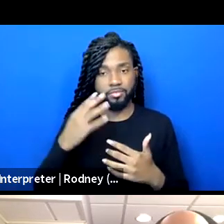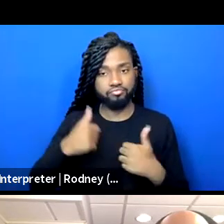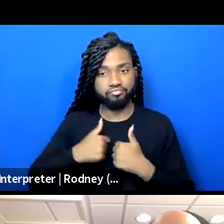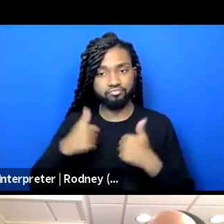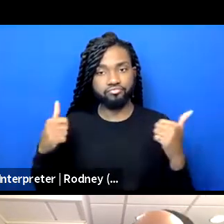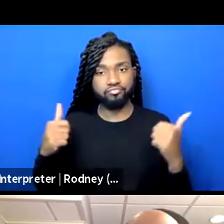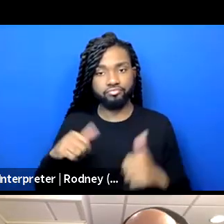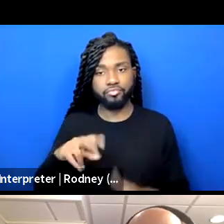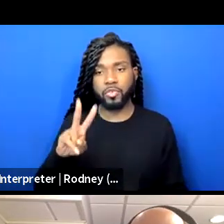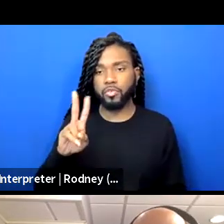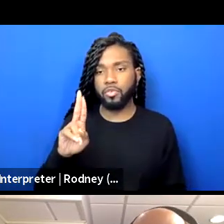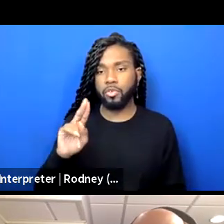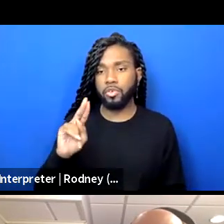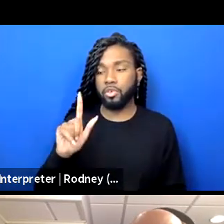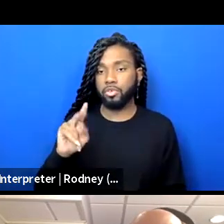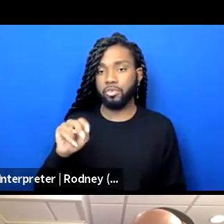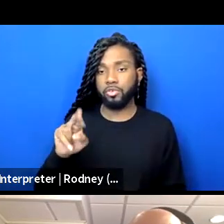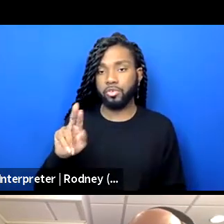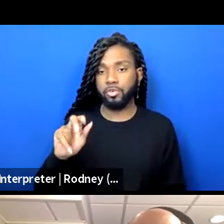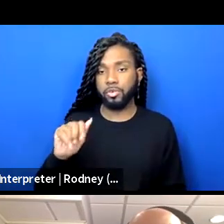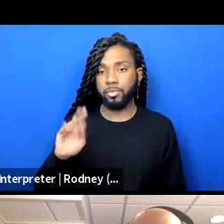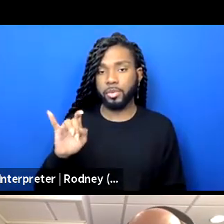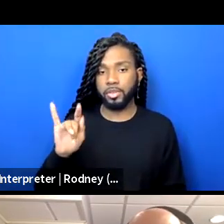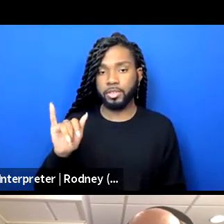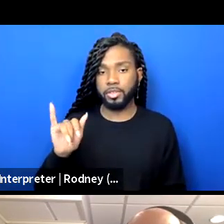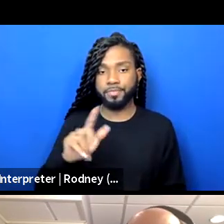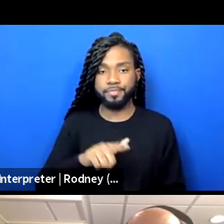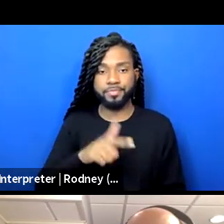E. my name is E. G.